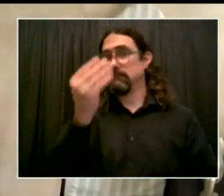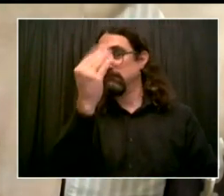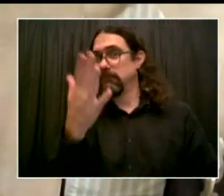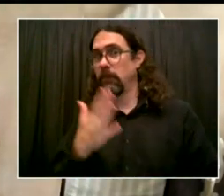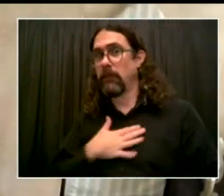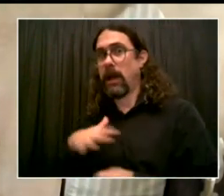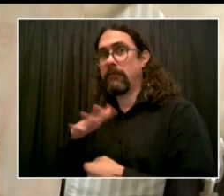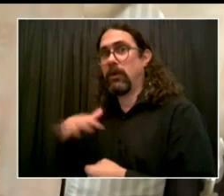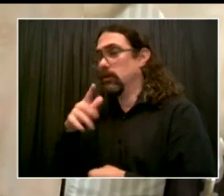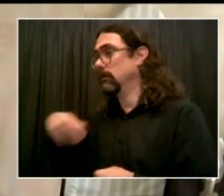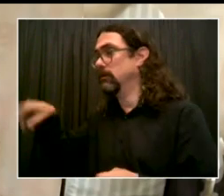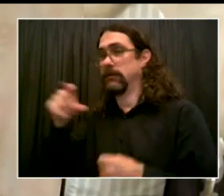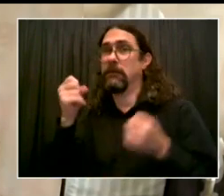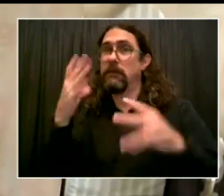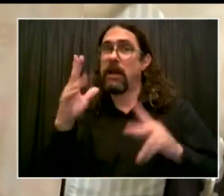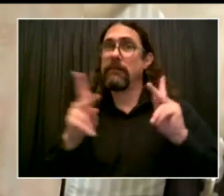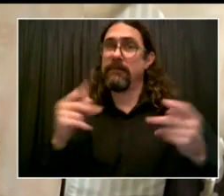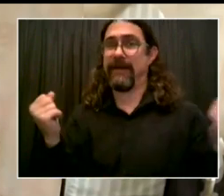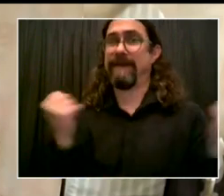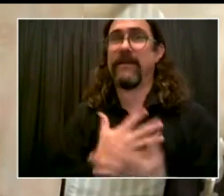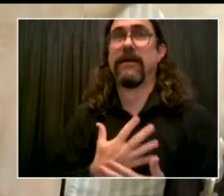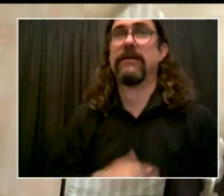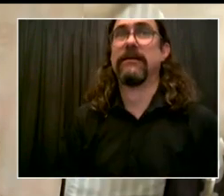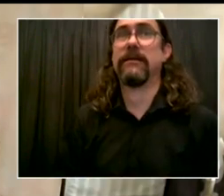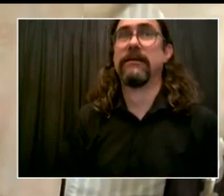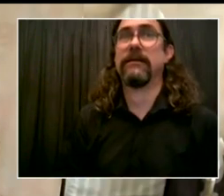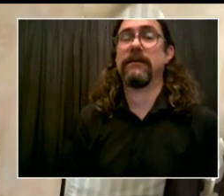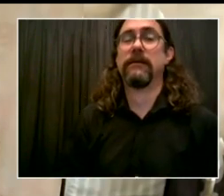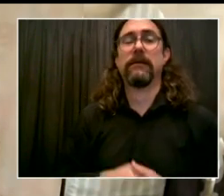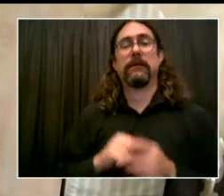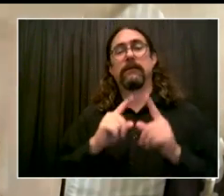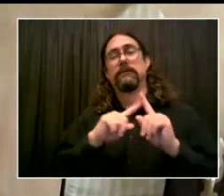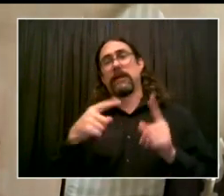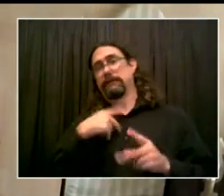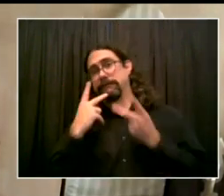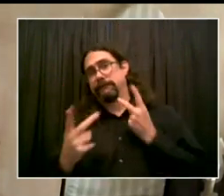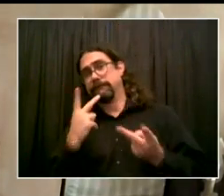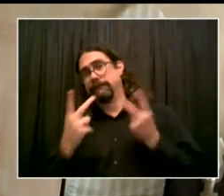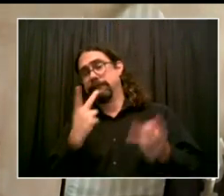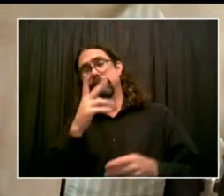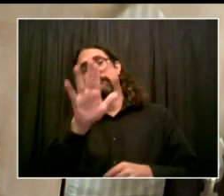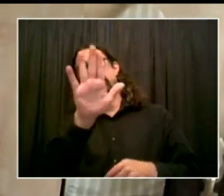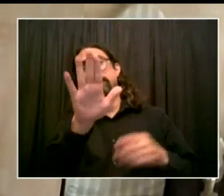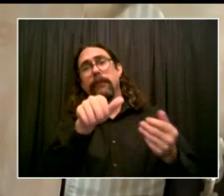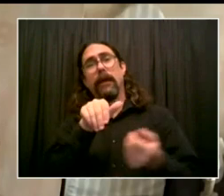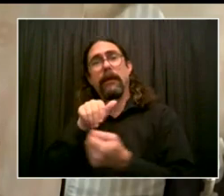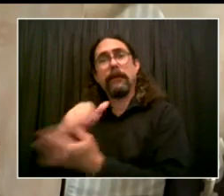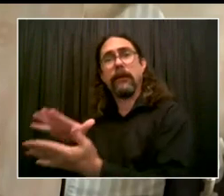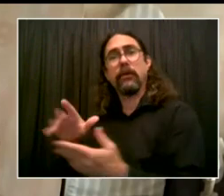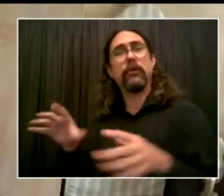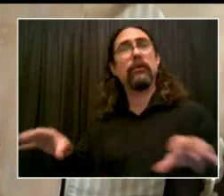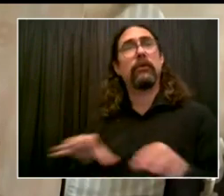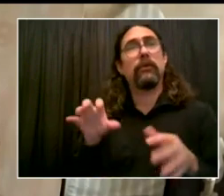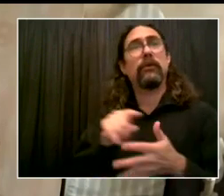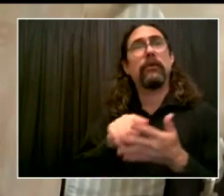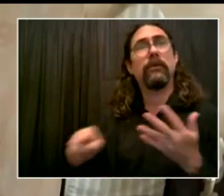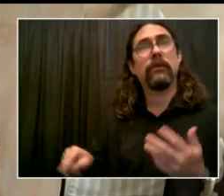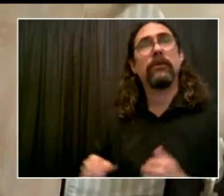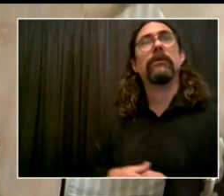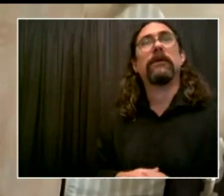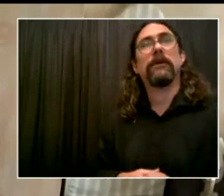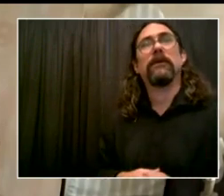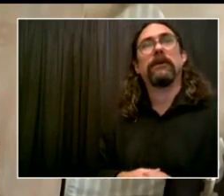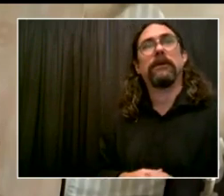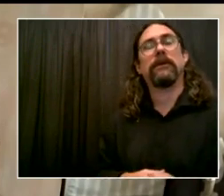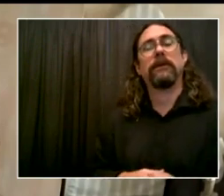in order for it to get into the communities, and community people could talk to other community people to help to align their